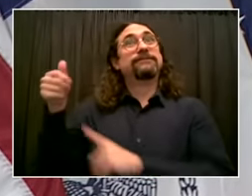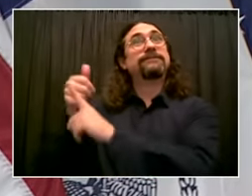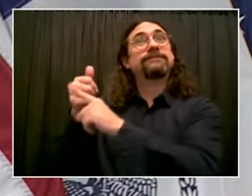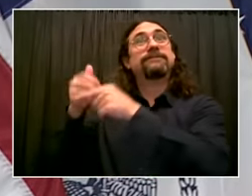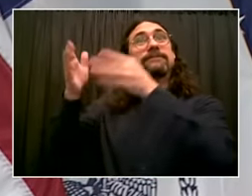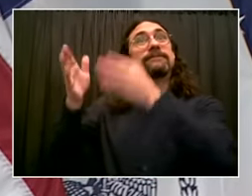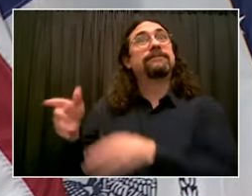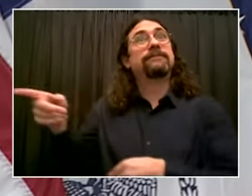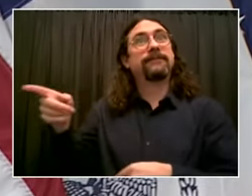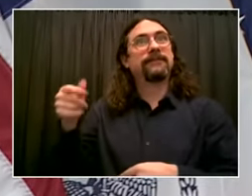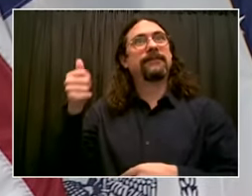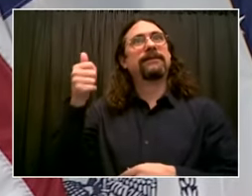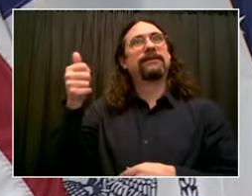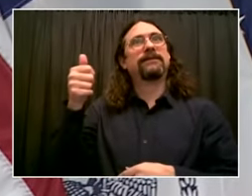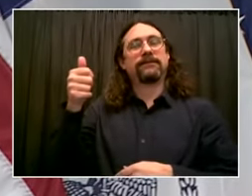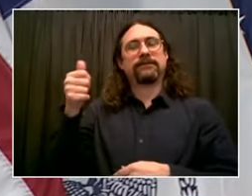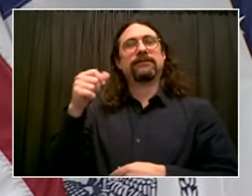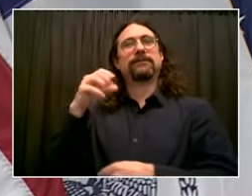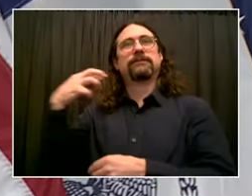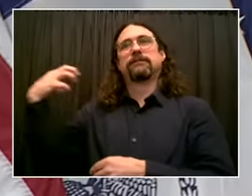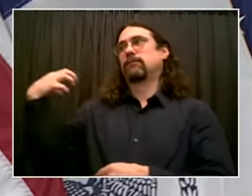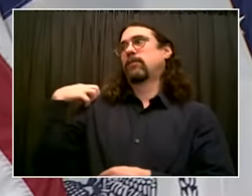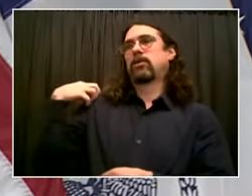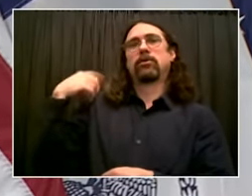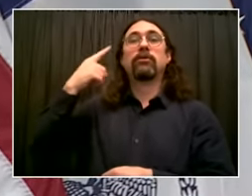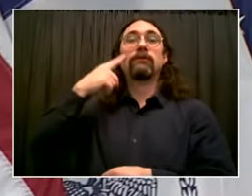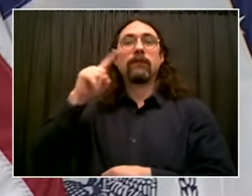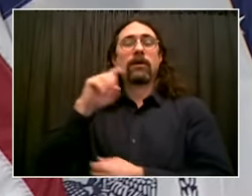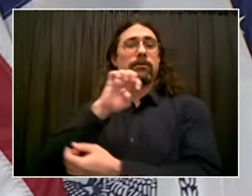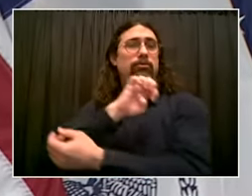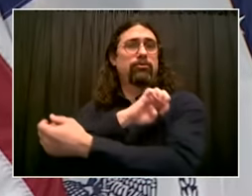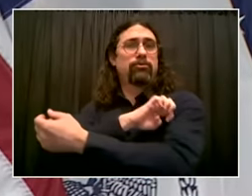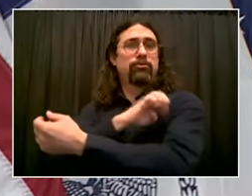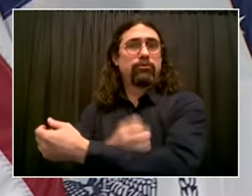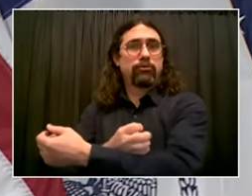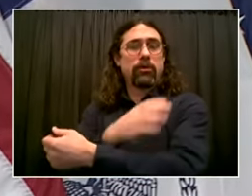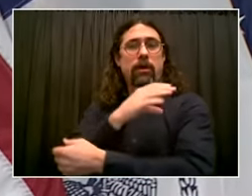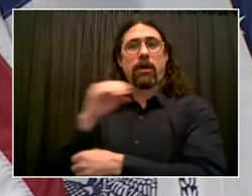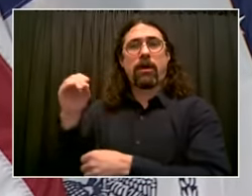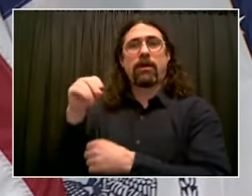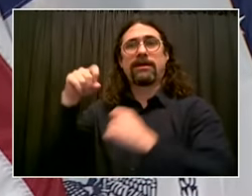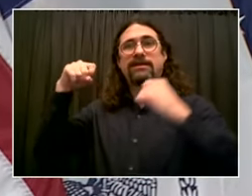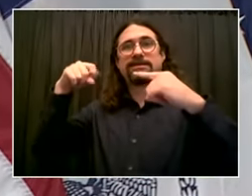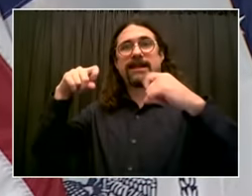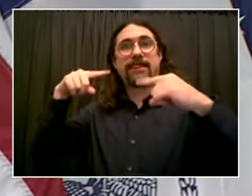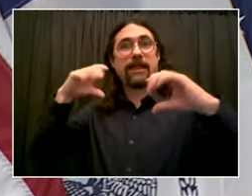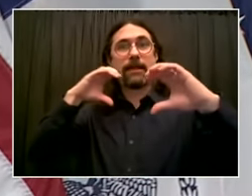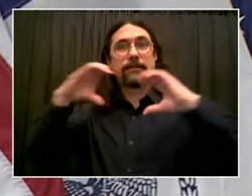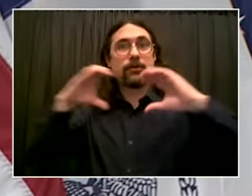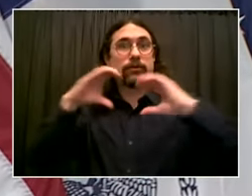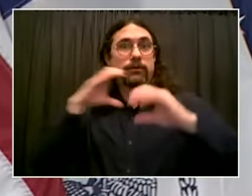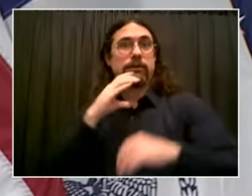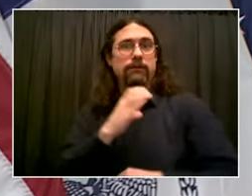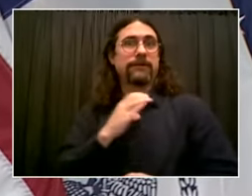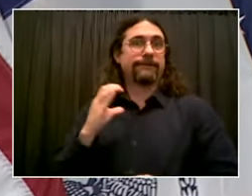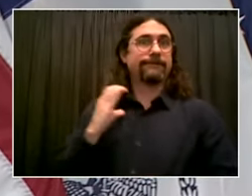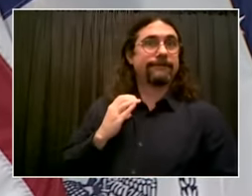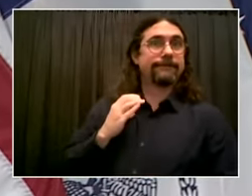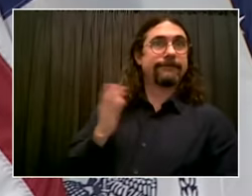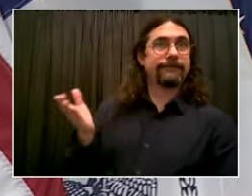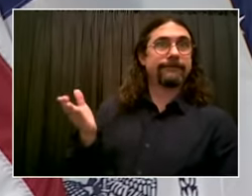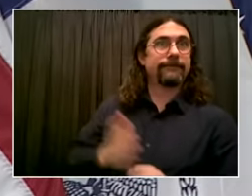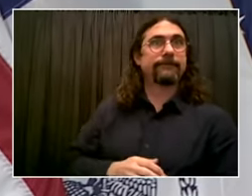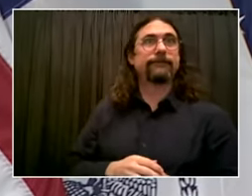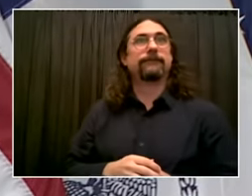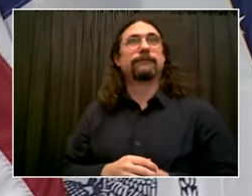is really focused on digital equity. He's really focused on using the power of state government to close the